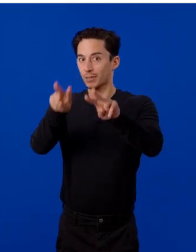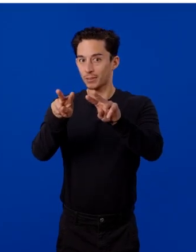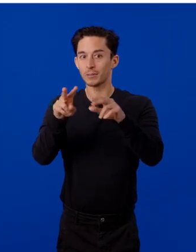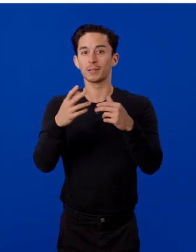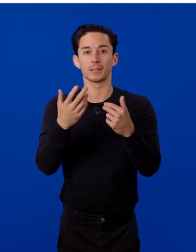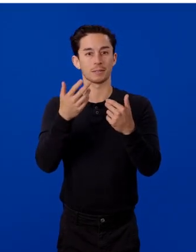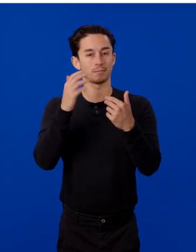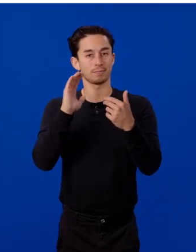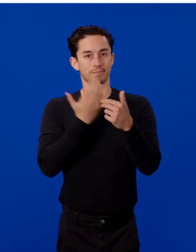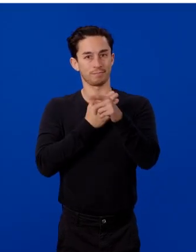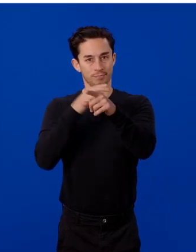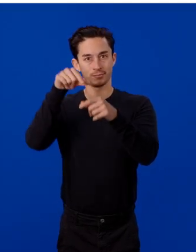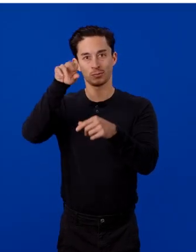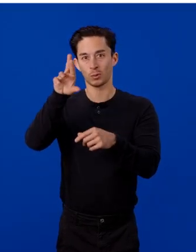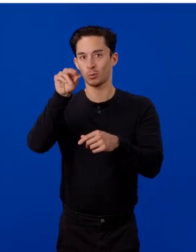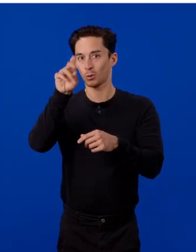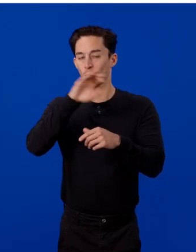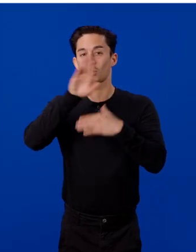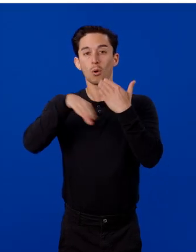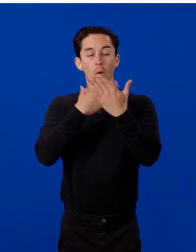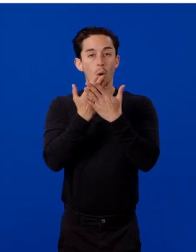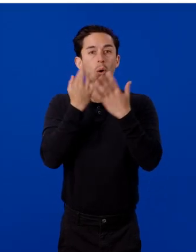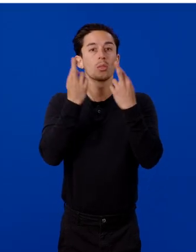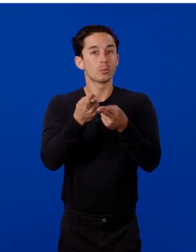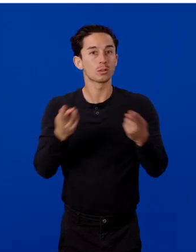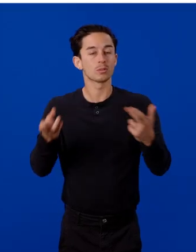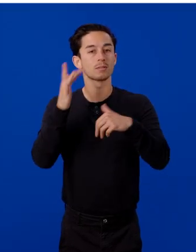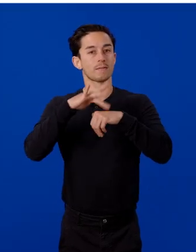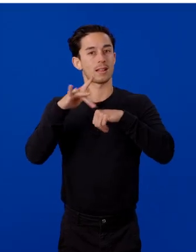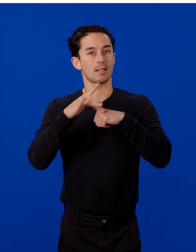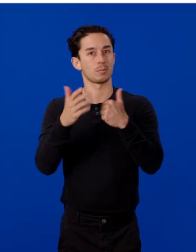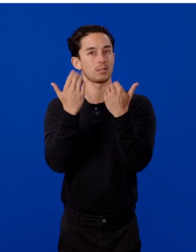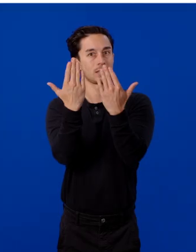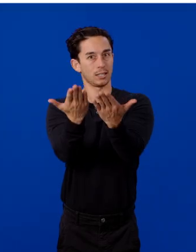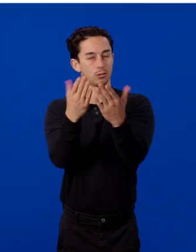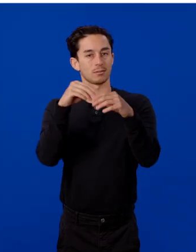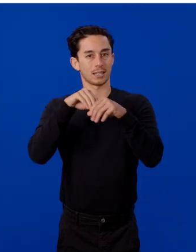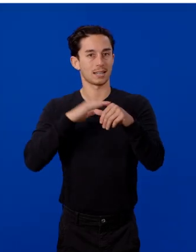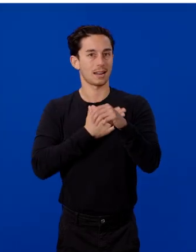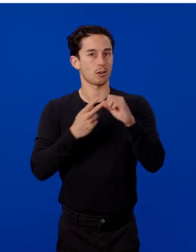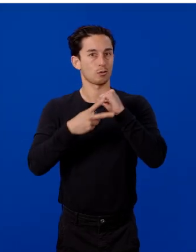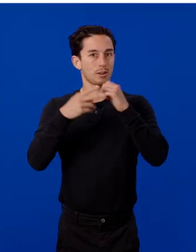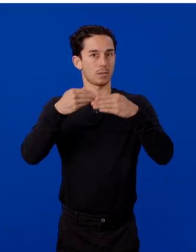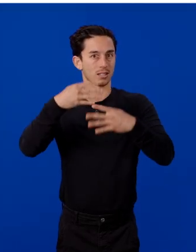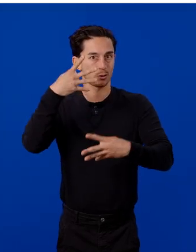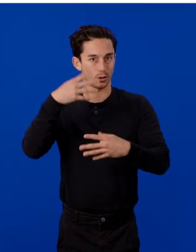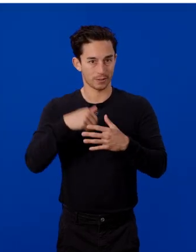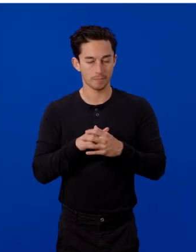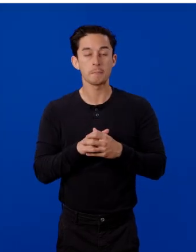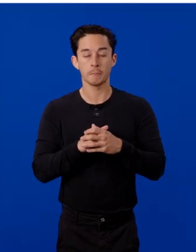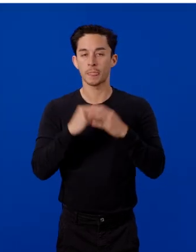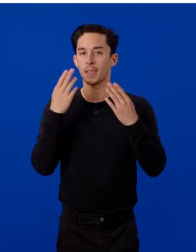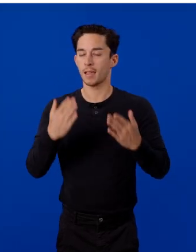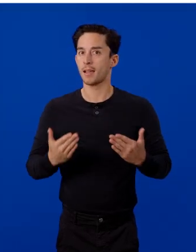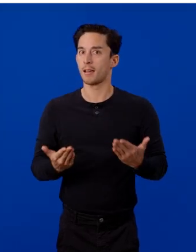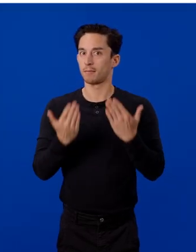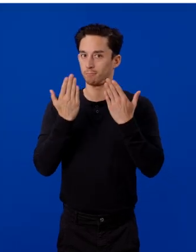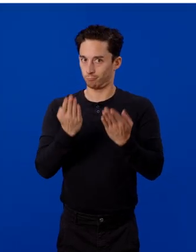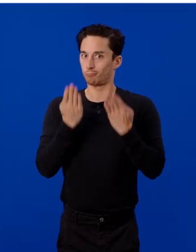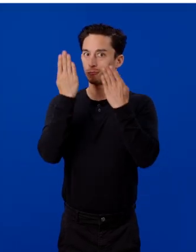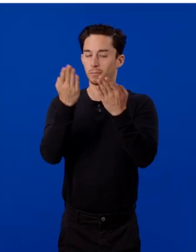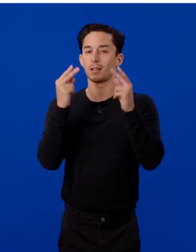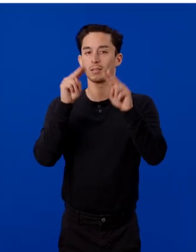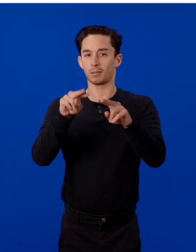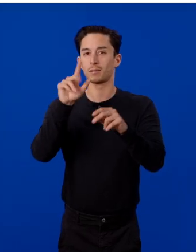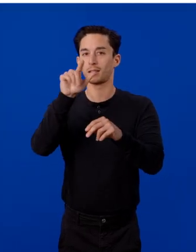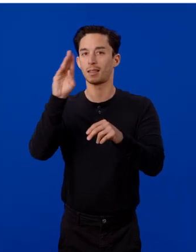Kit and all of these resources we have made them available in the repository. I also highly recommend you to check out Lama